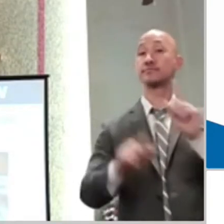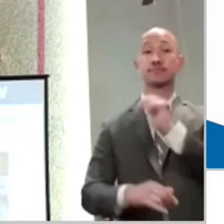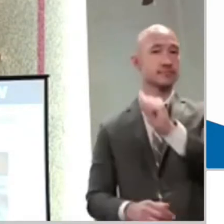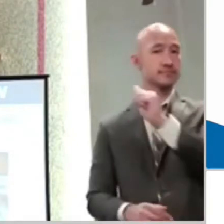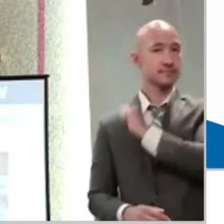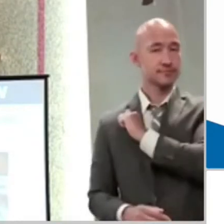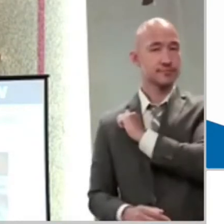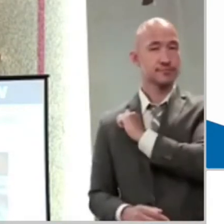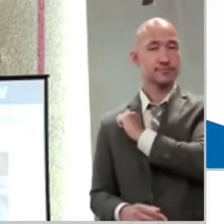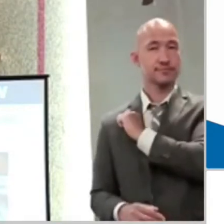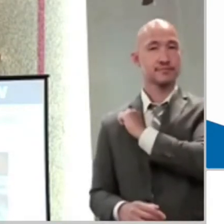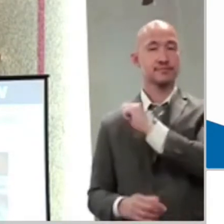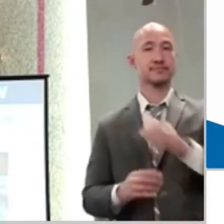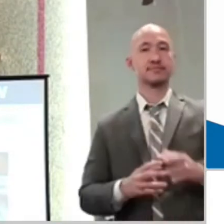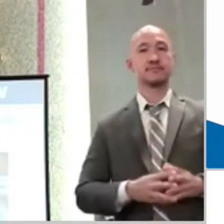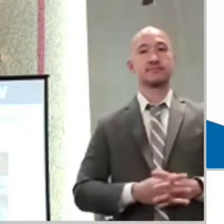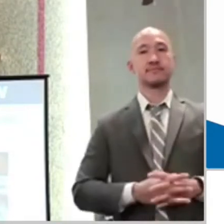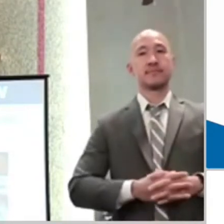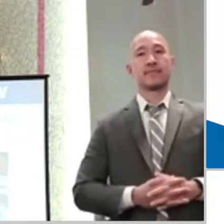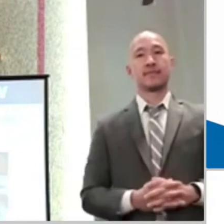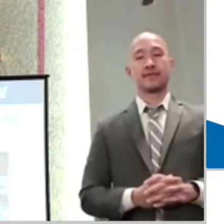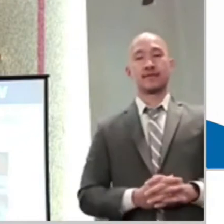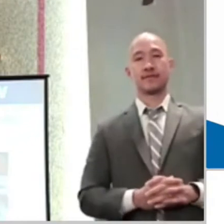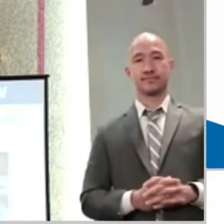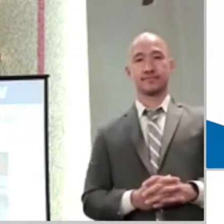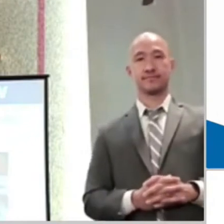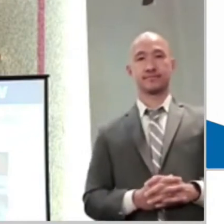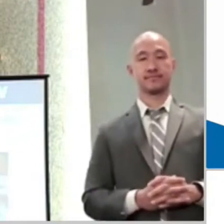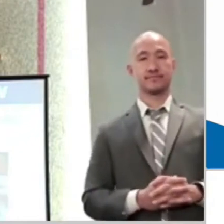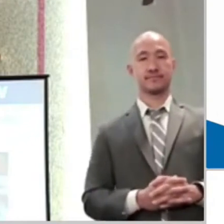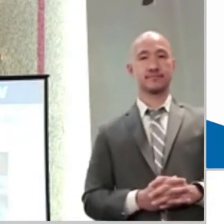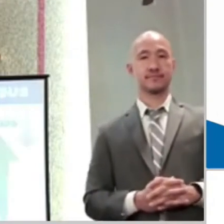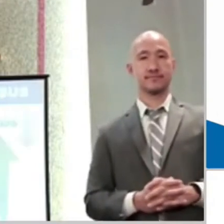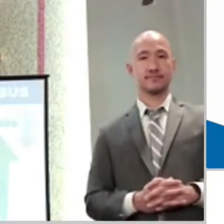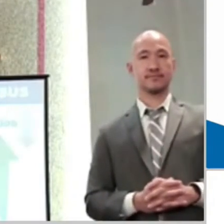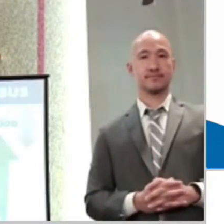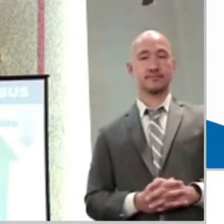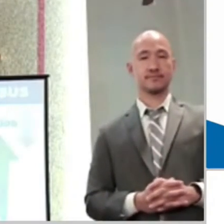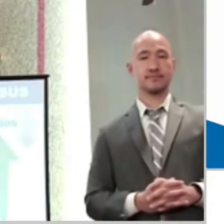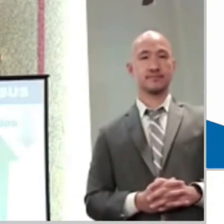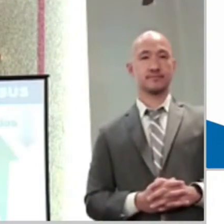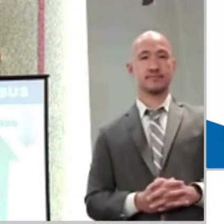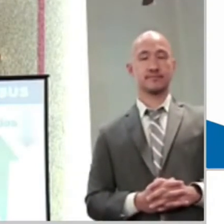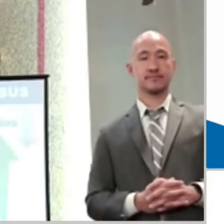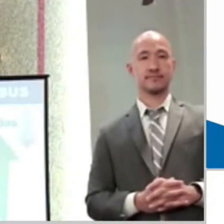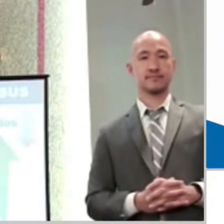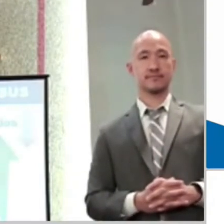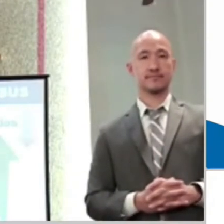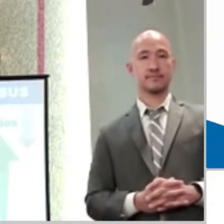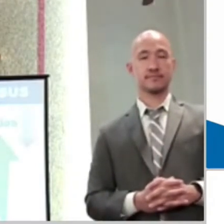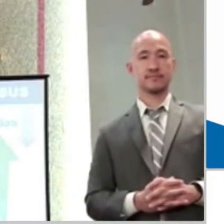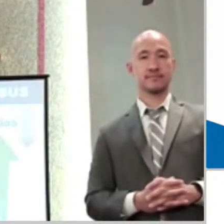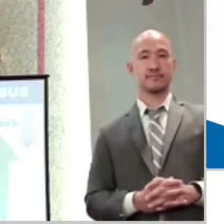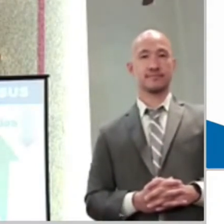going. And see, that's the difference right here. Jesus' gospel